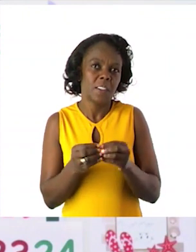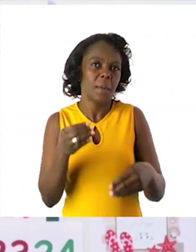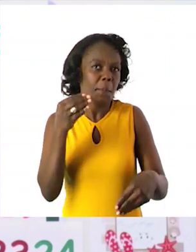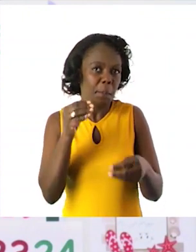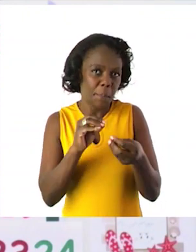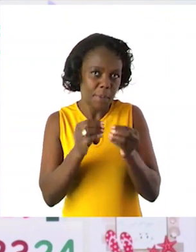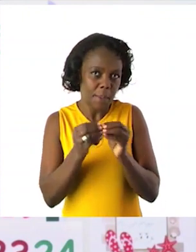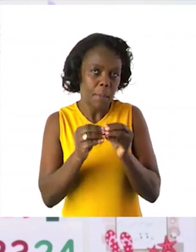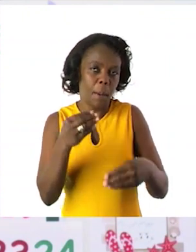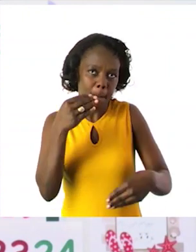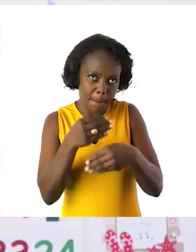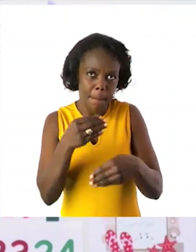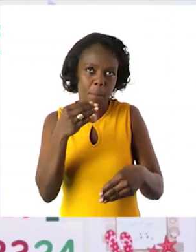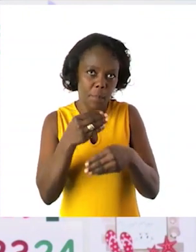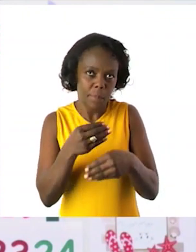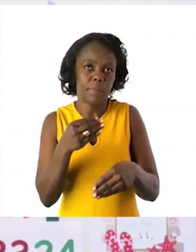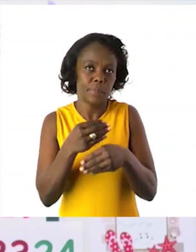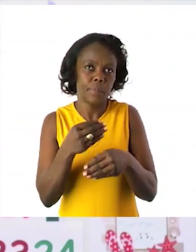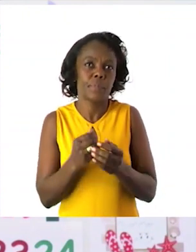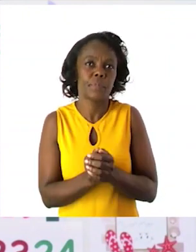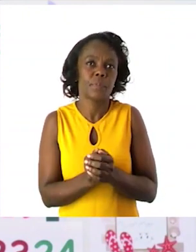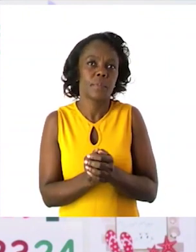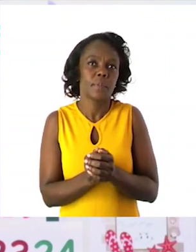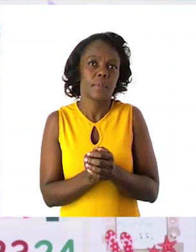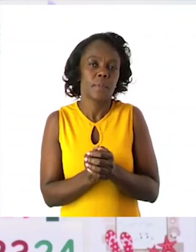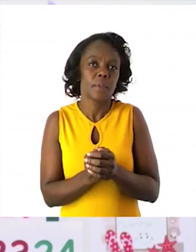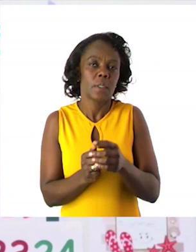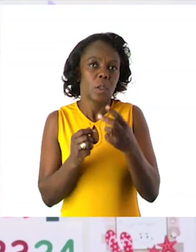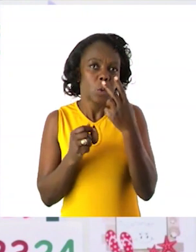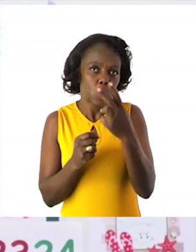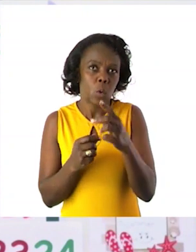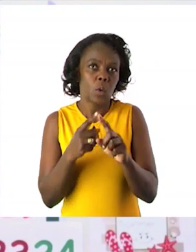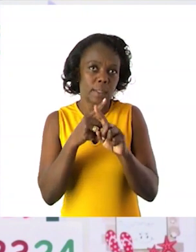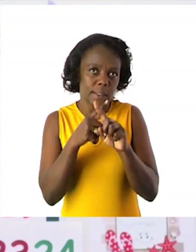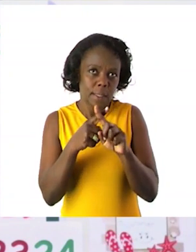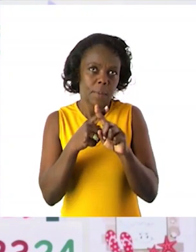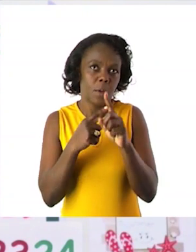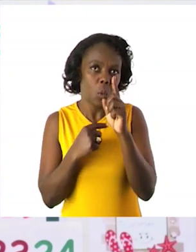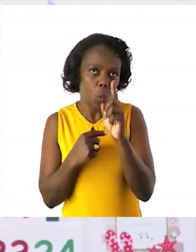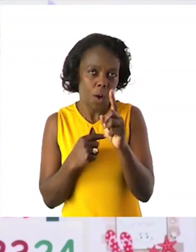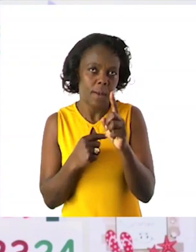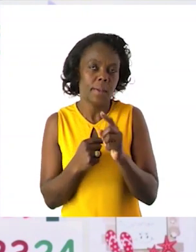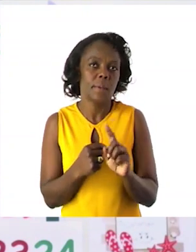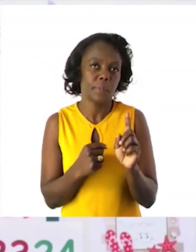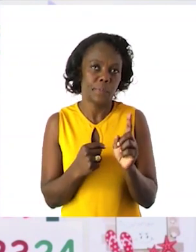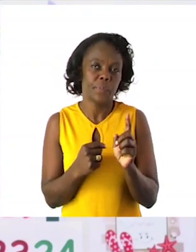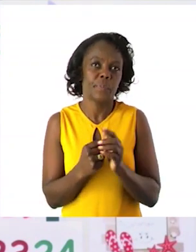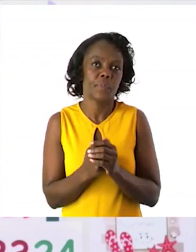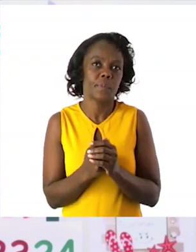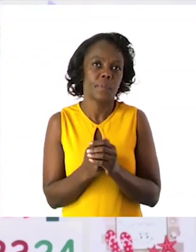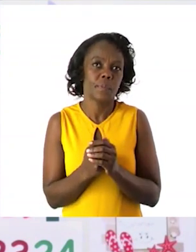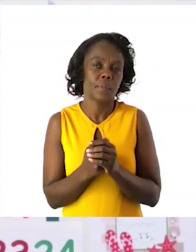have given us on page 8. 2 times 1. How do we get to the answer? It